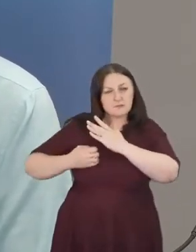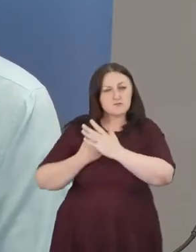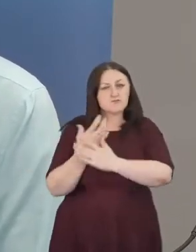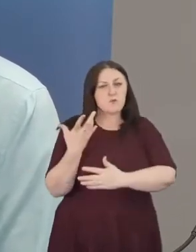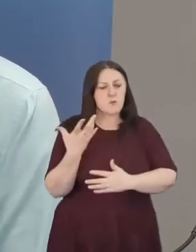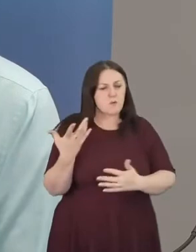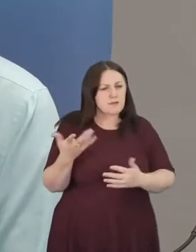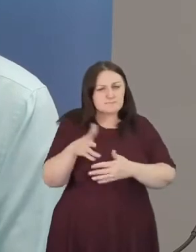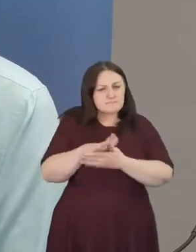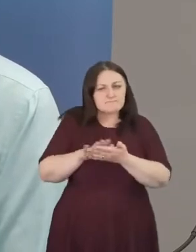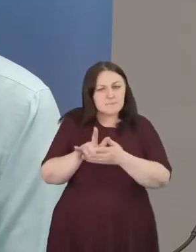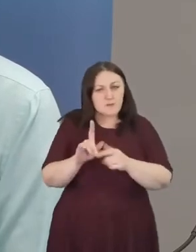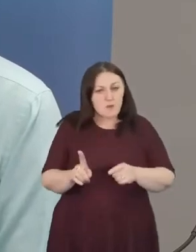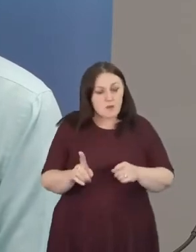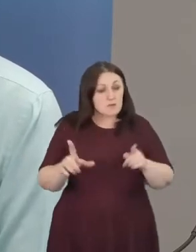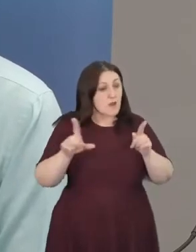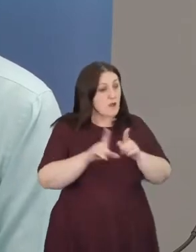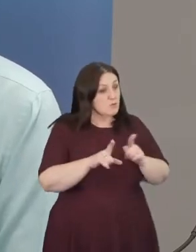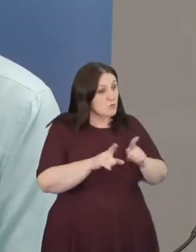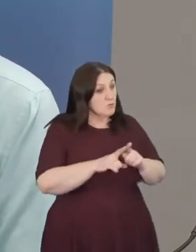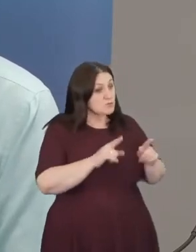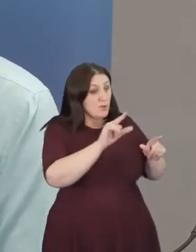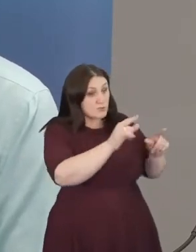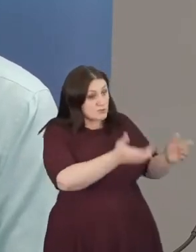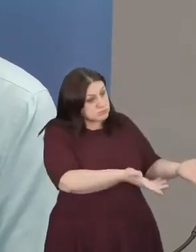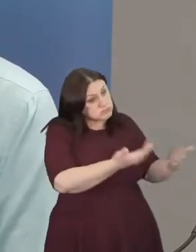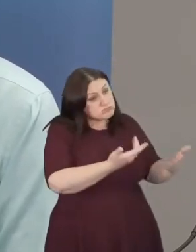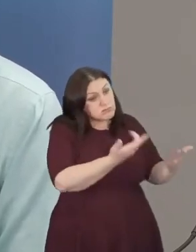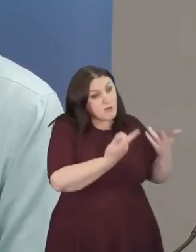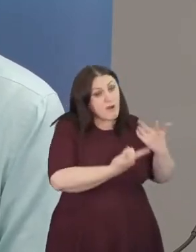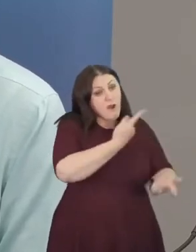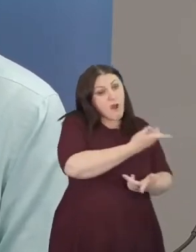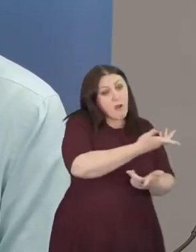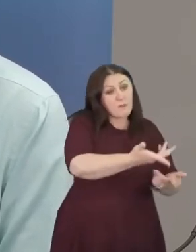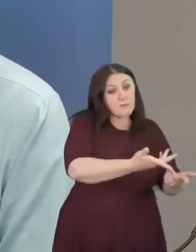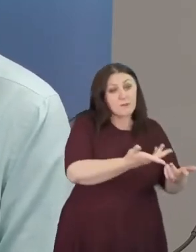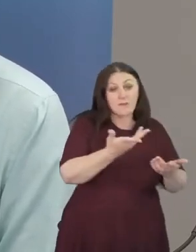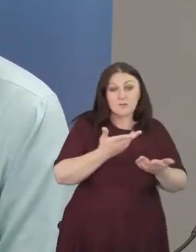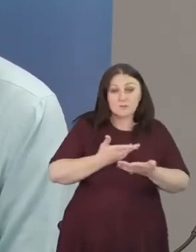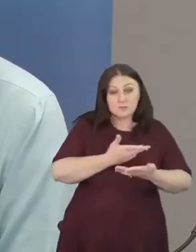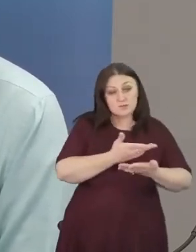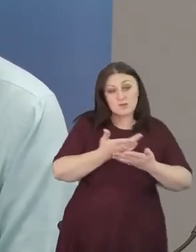share and know the fullness of life that Jesus brings?